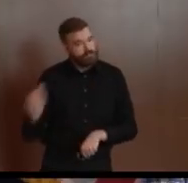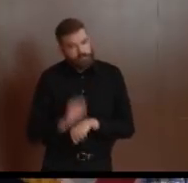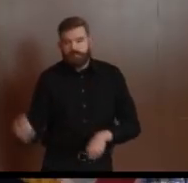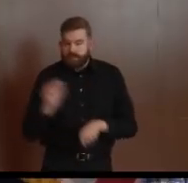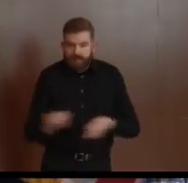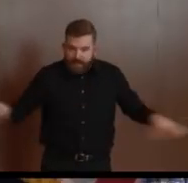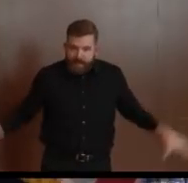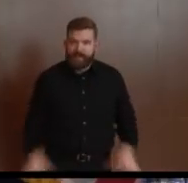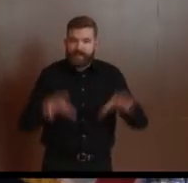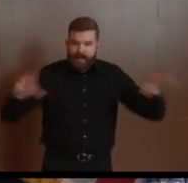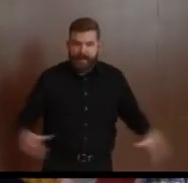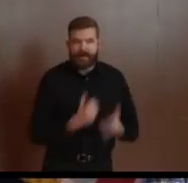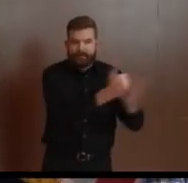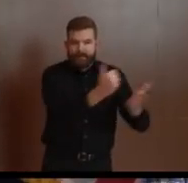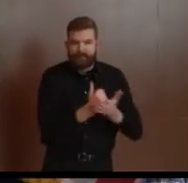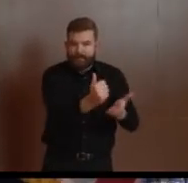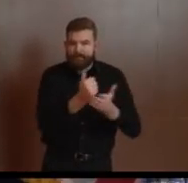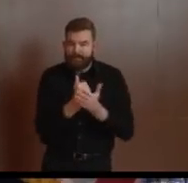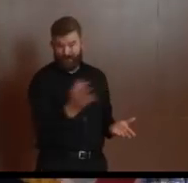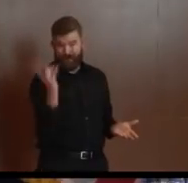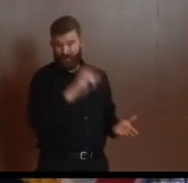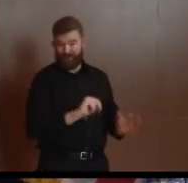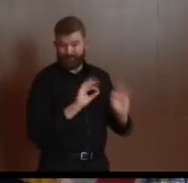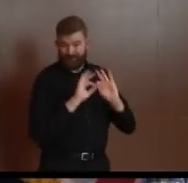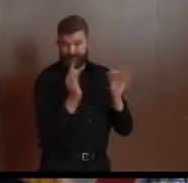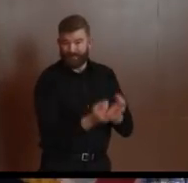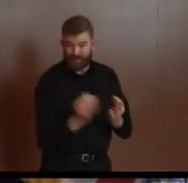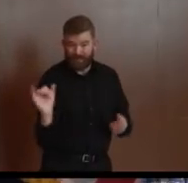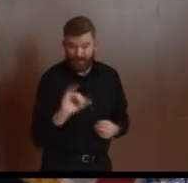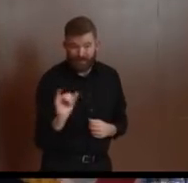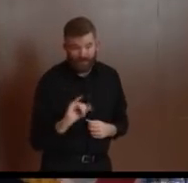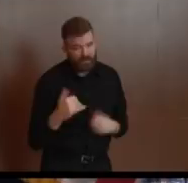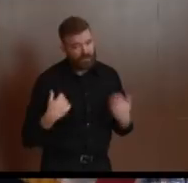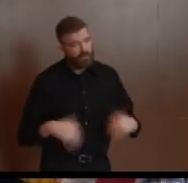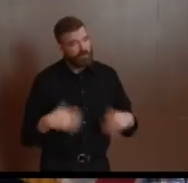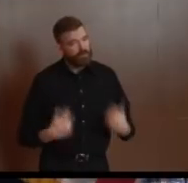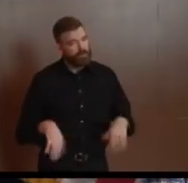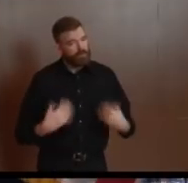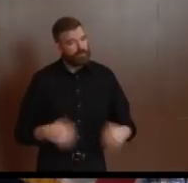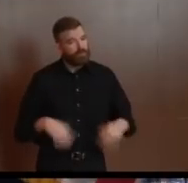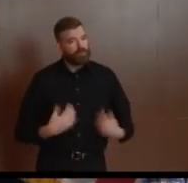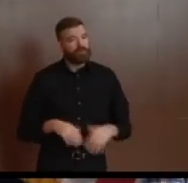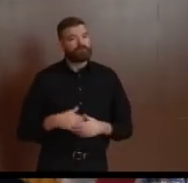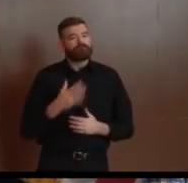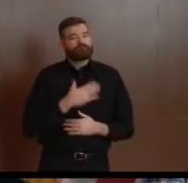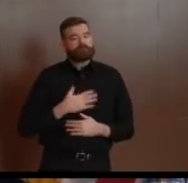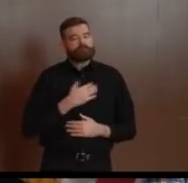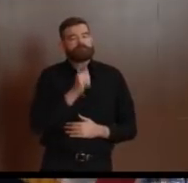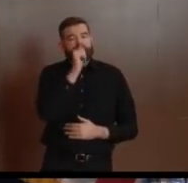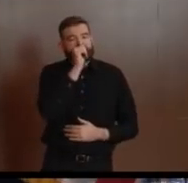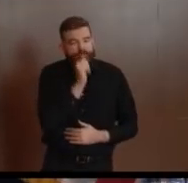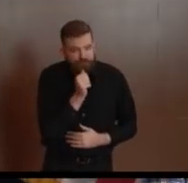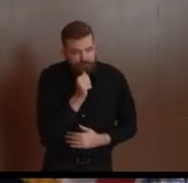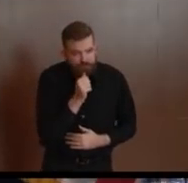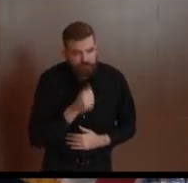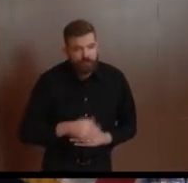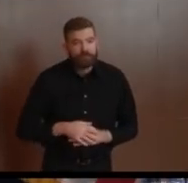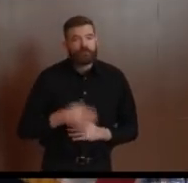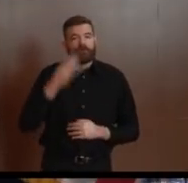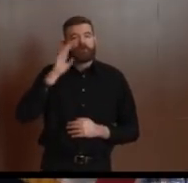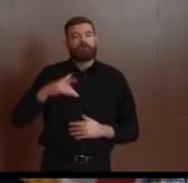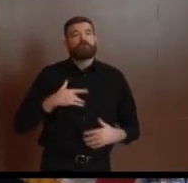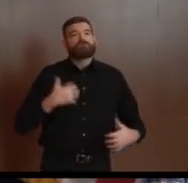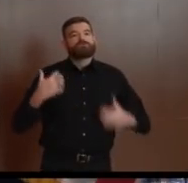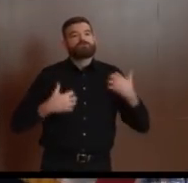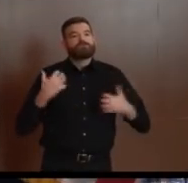everyone to please be patient. We know you stand that. It's human nature. But we are all in this together. We will all get